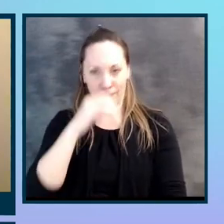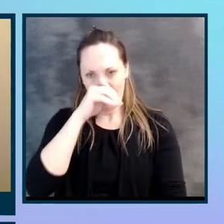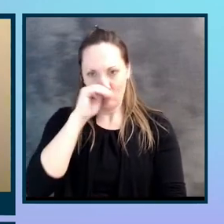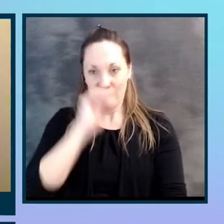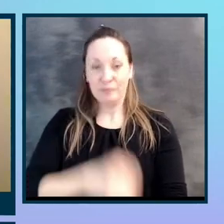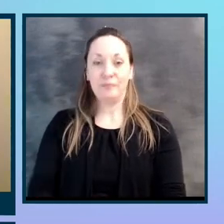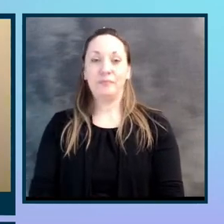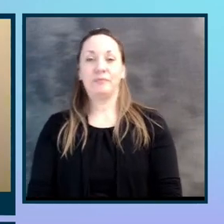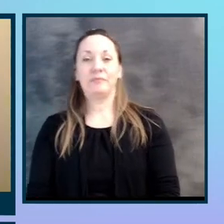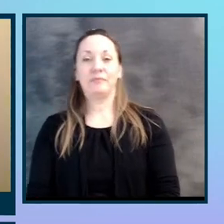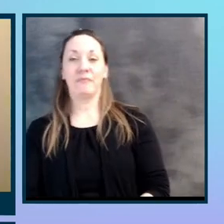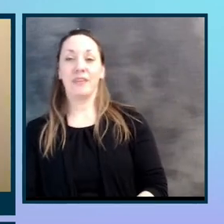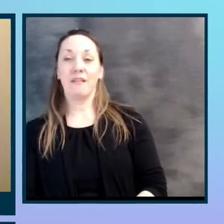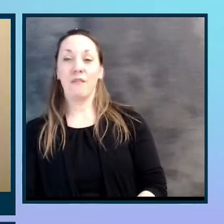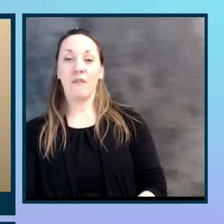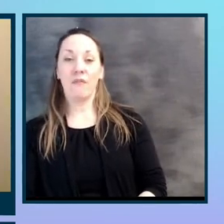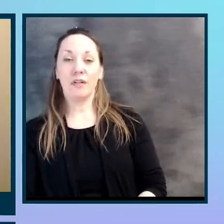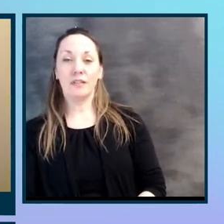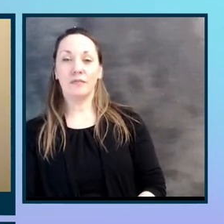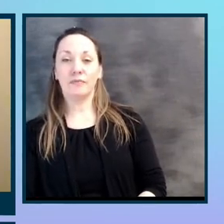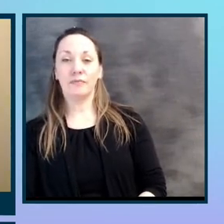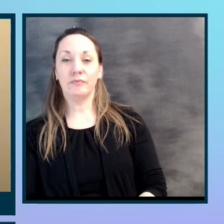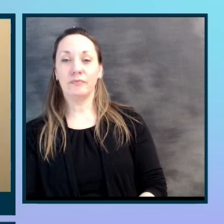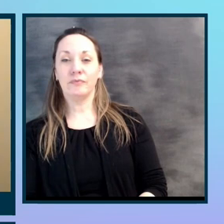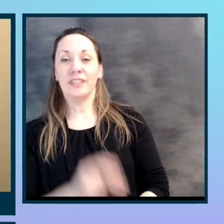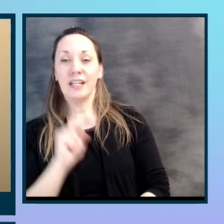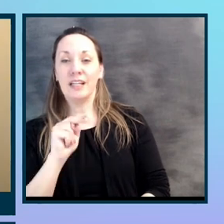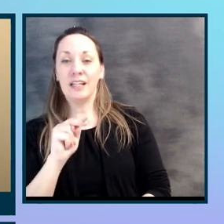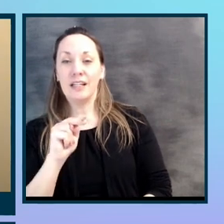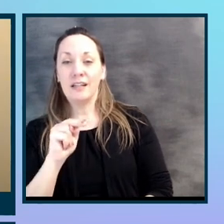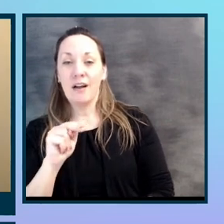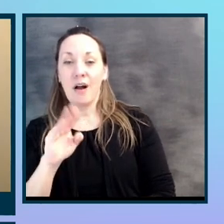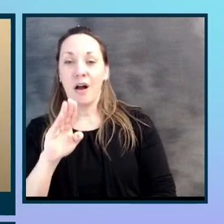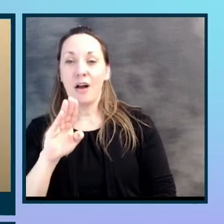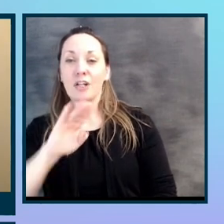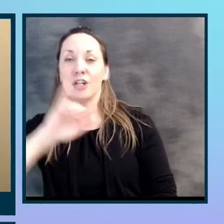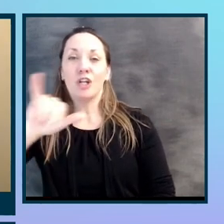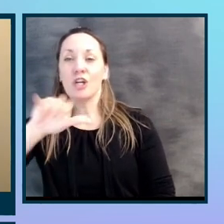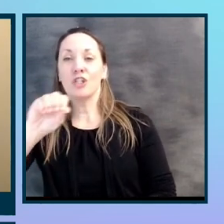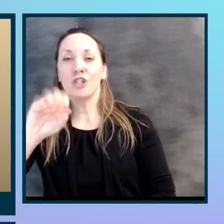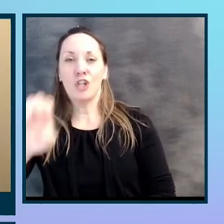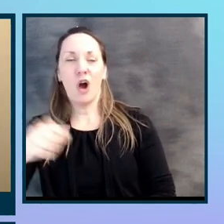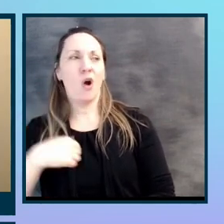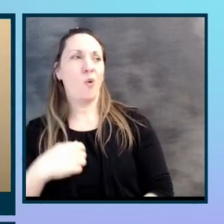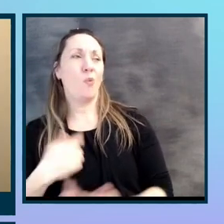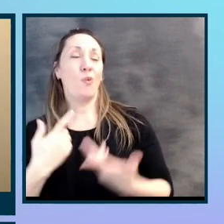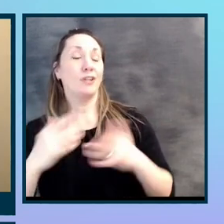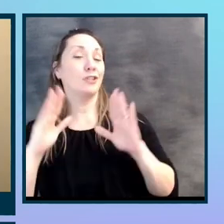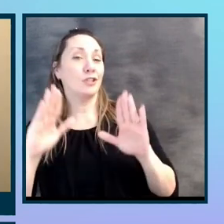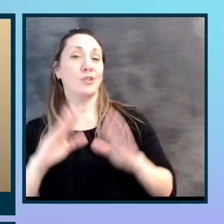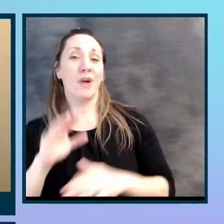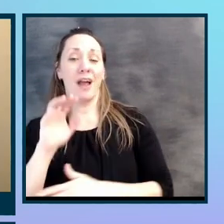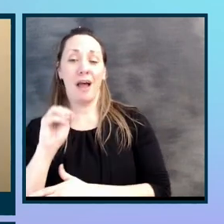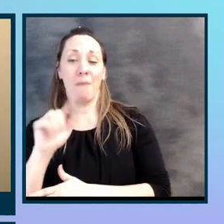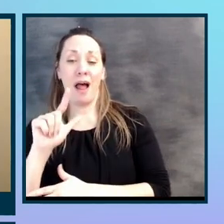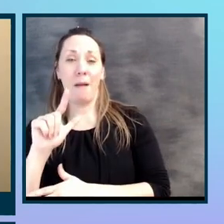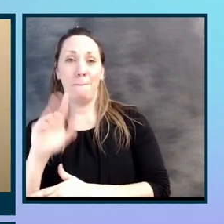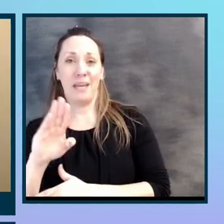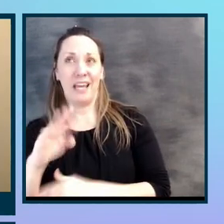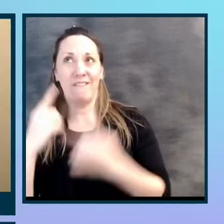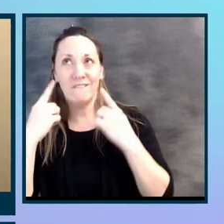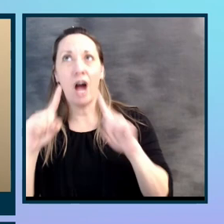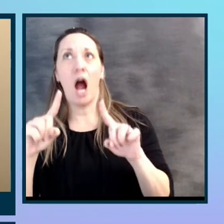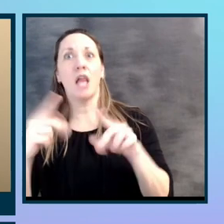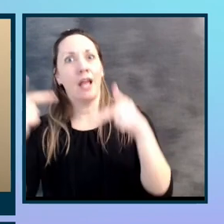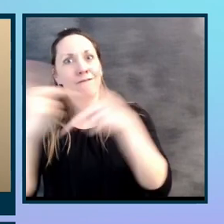Awesome. Yeah, we're just happy that the MLB and the players figured it out so we get to have our fantasy baseball season. So thanks